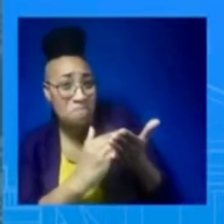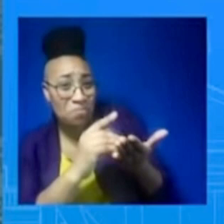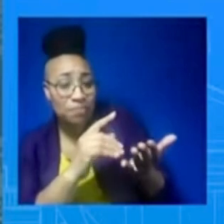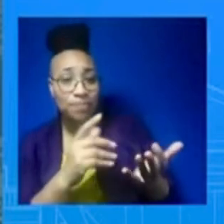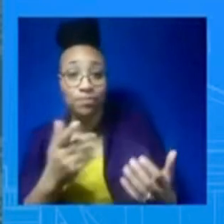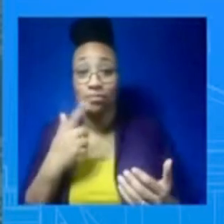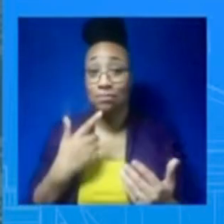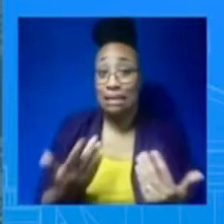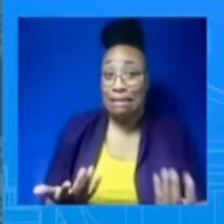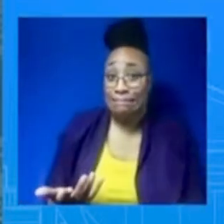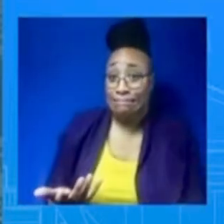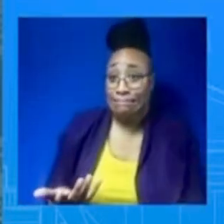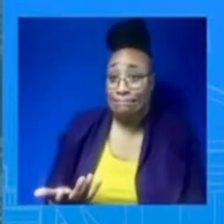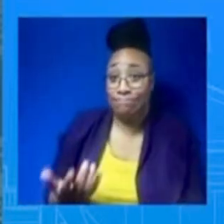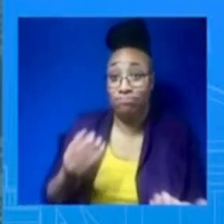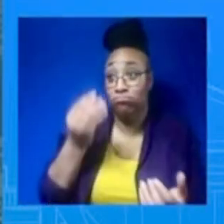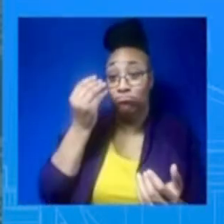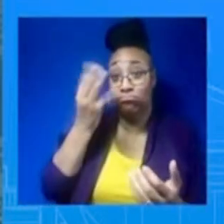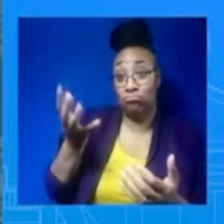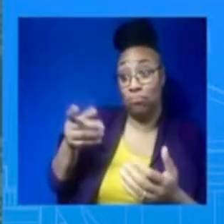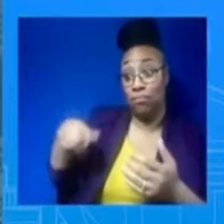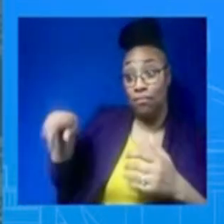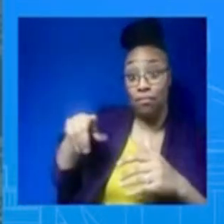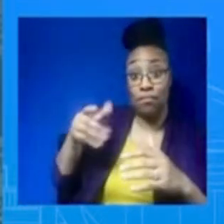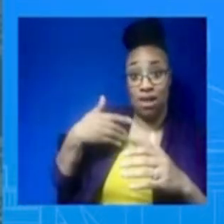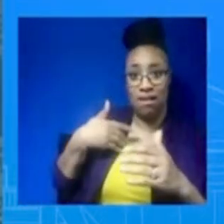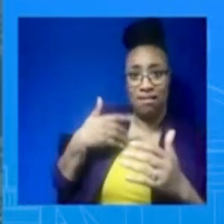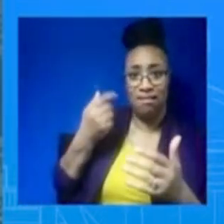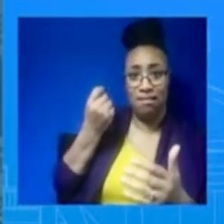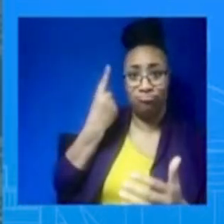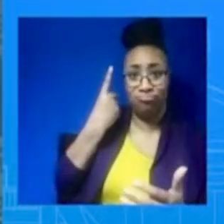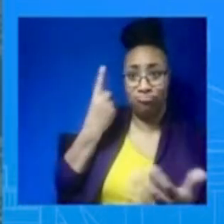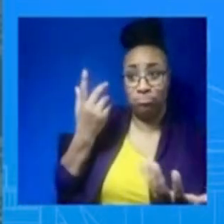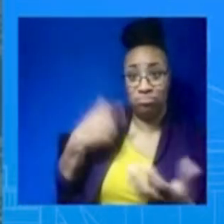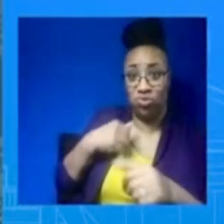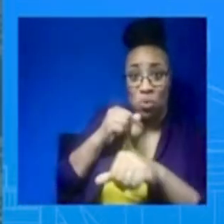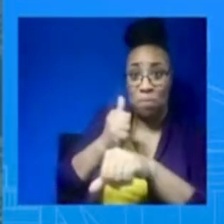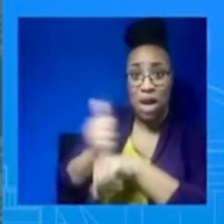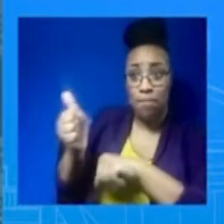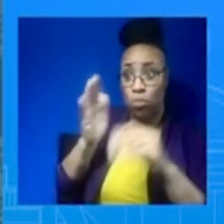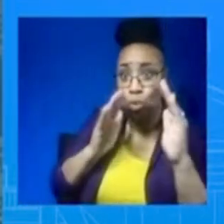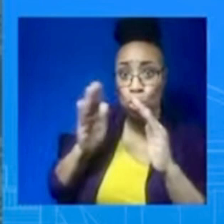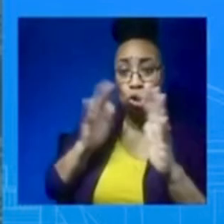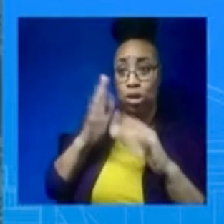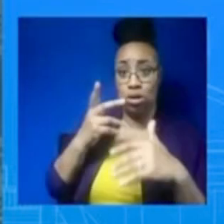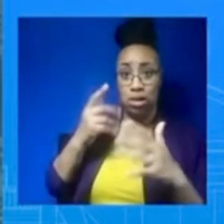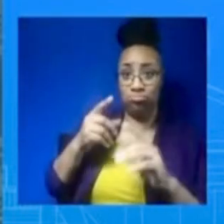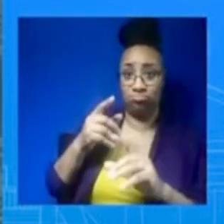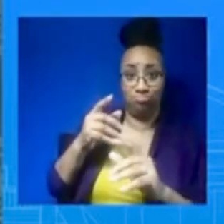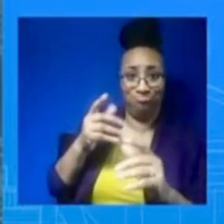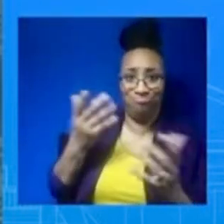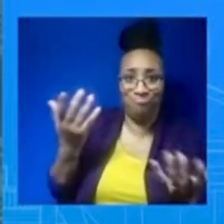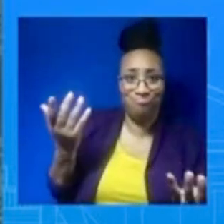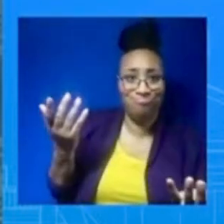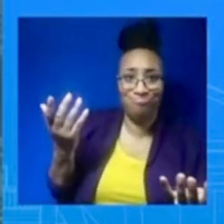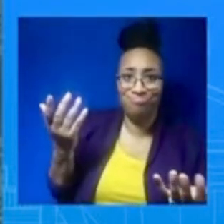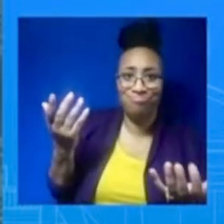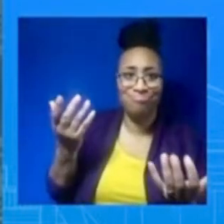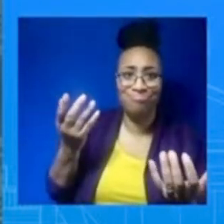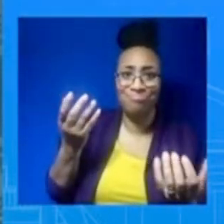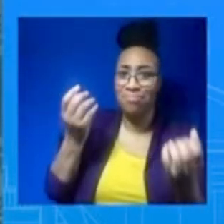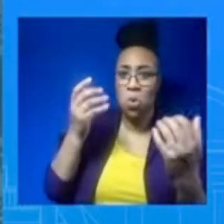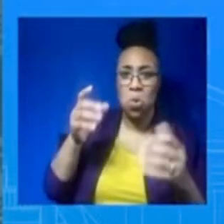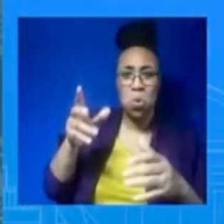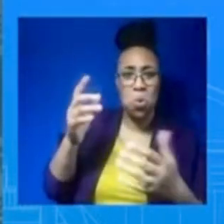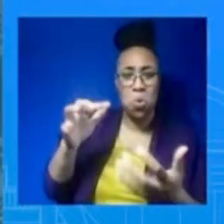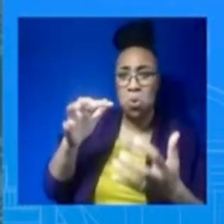have flown into refuge inside and outside the country? How many soldiers killed? How many towns and cities destroyed? How many hospitals and schools bombed?